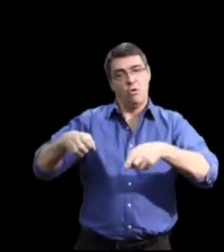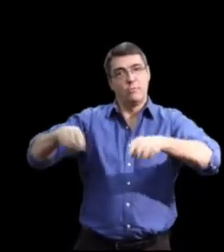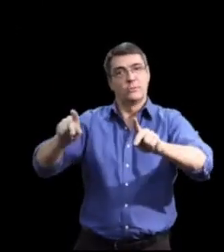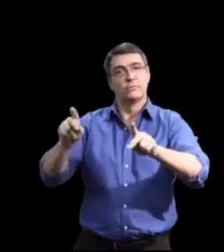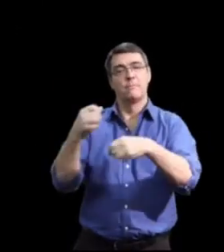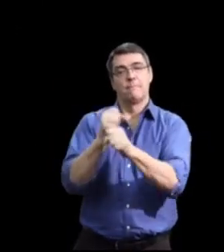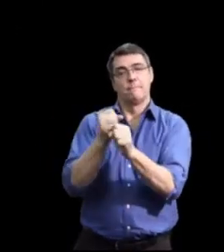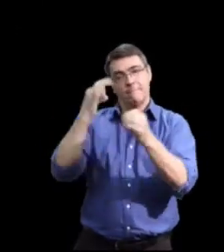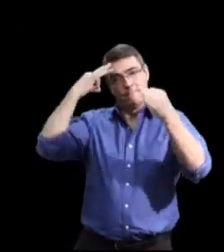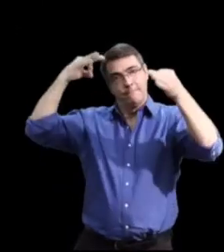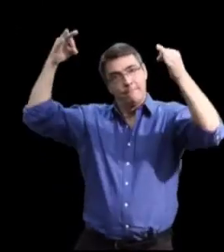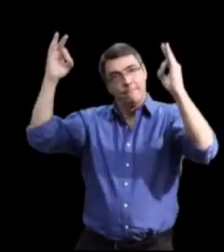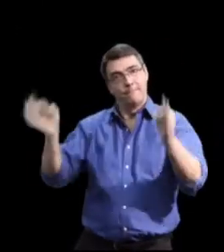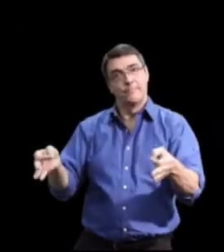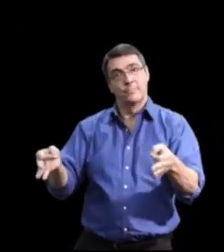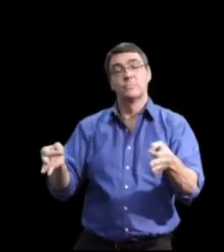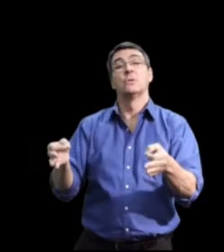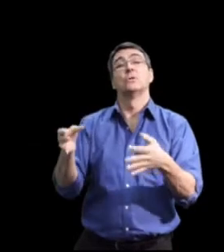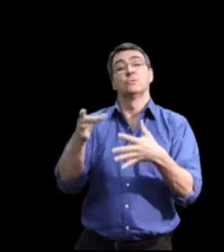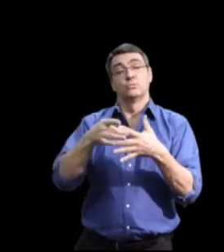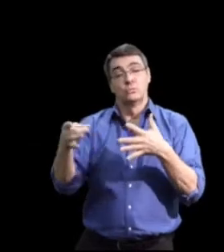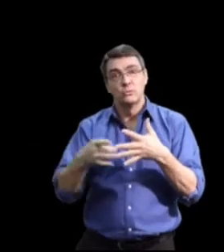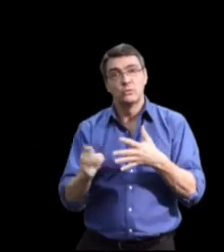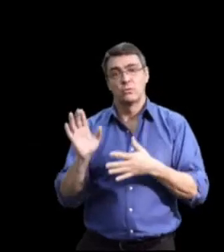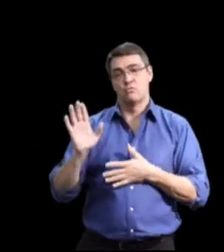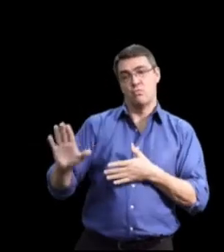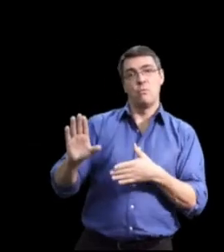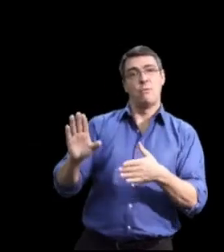to make a life that they desire to live.